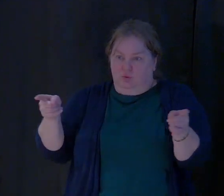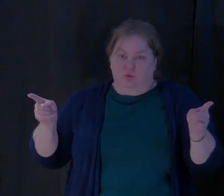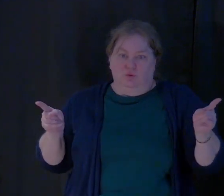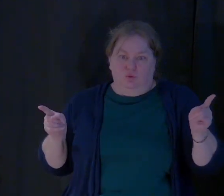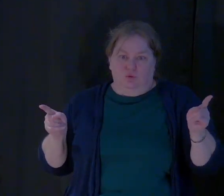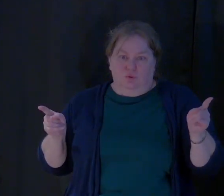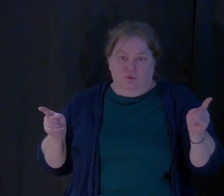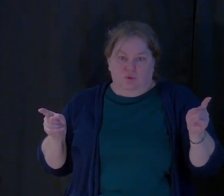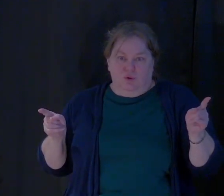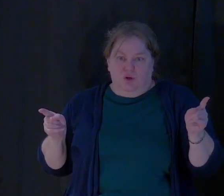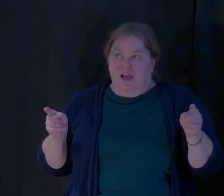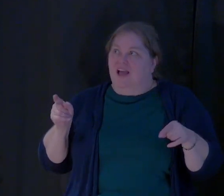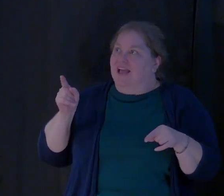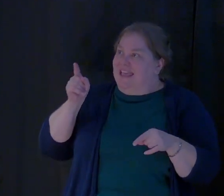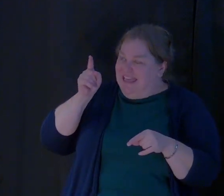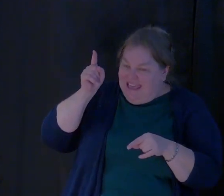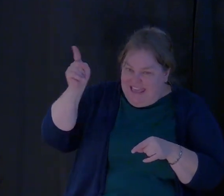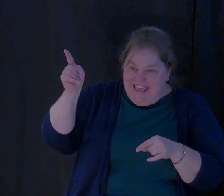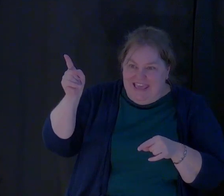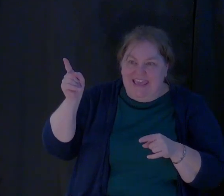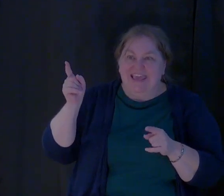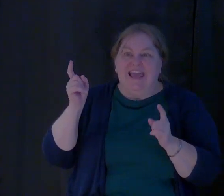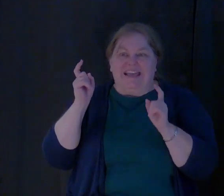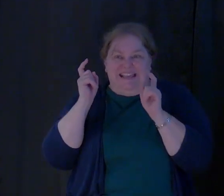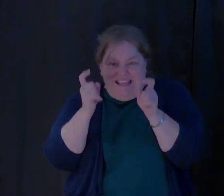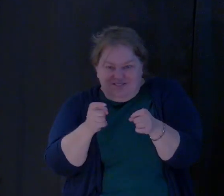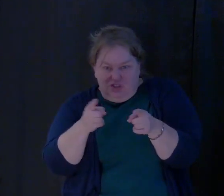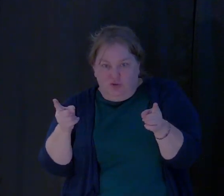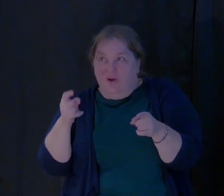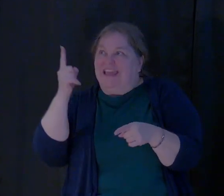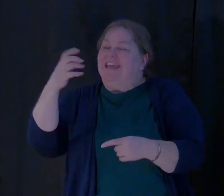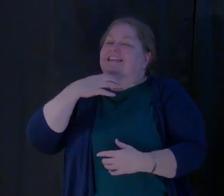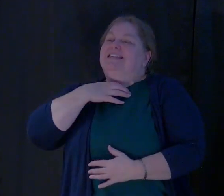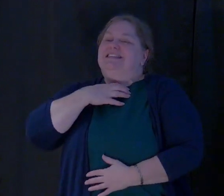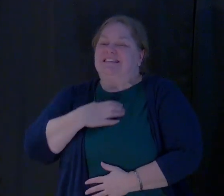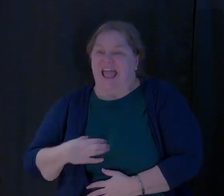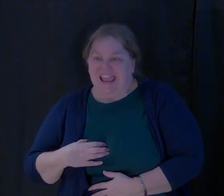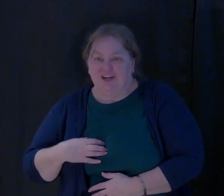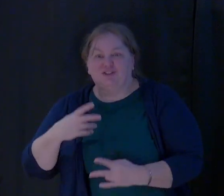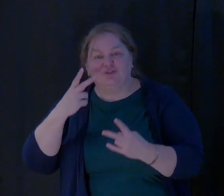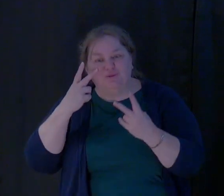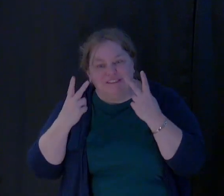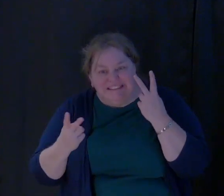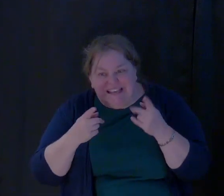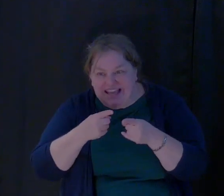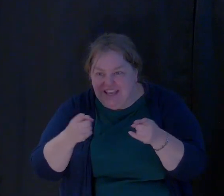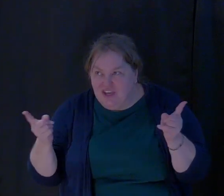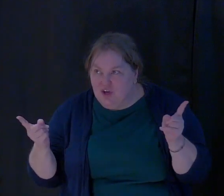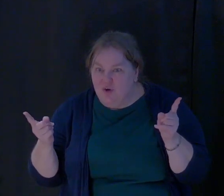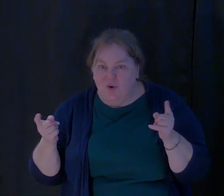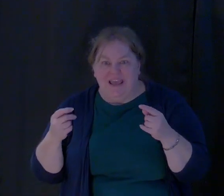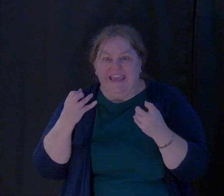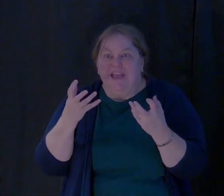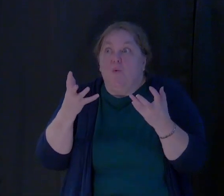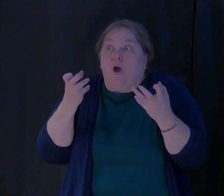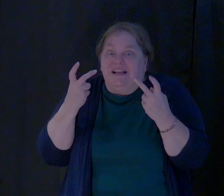We are something that he obtains and he desires to see a purpose of a will.